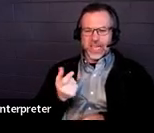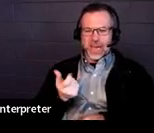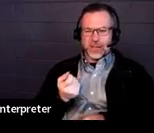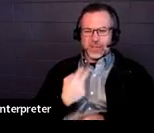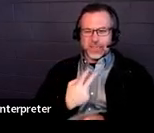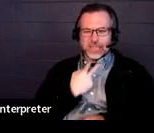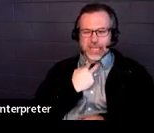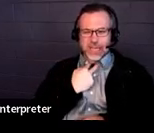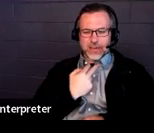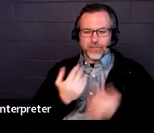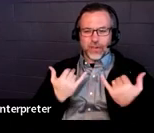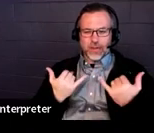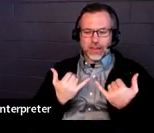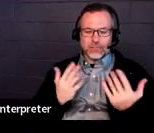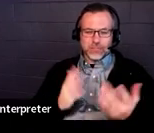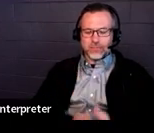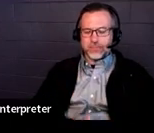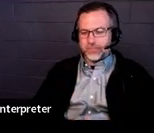So,